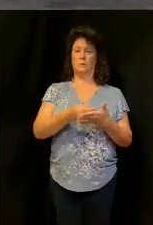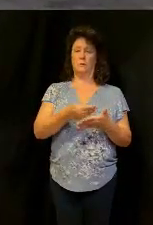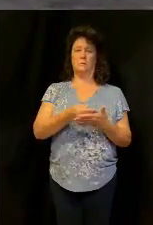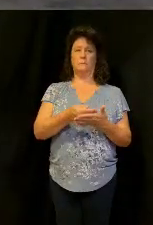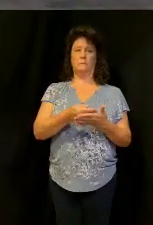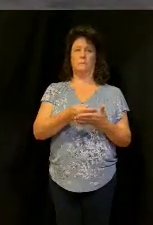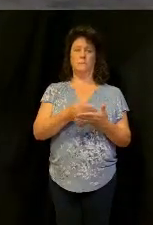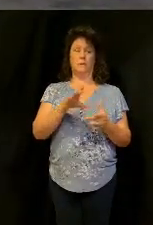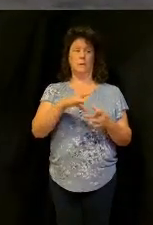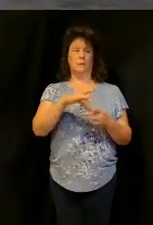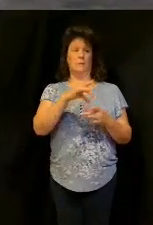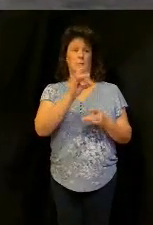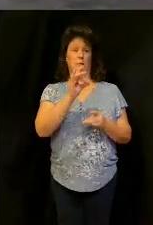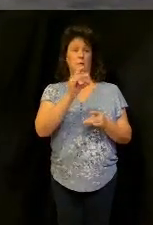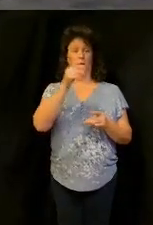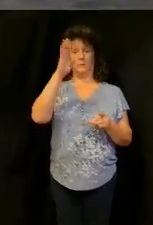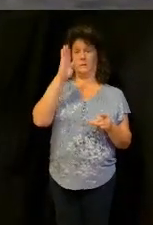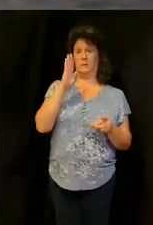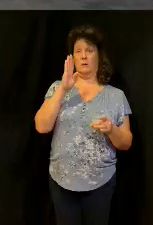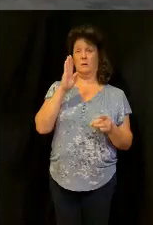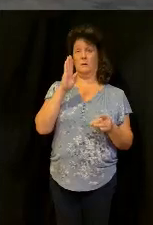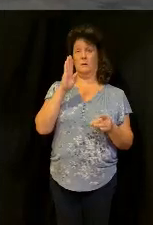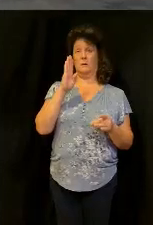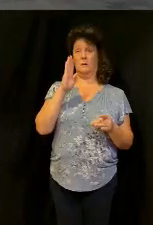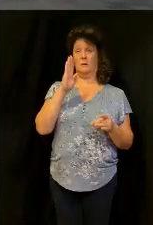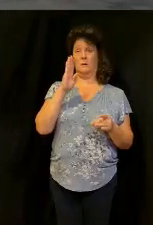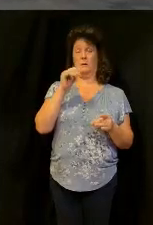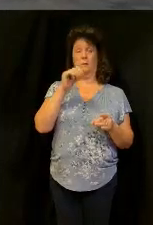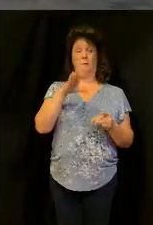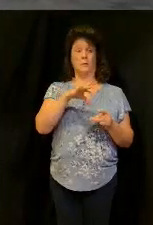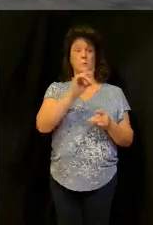there's a spirit the spirit of God or the spirit of mammon